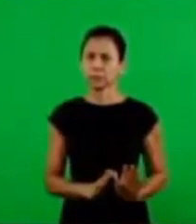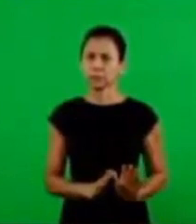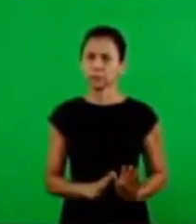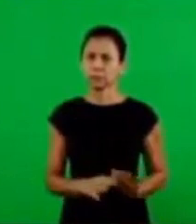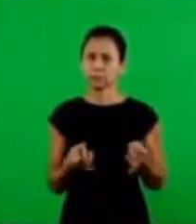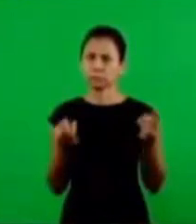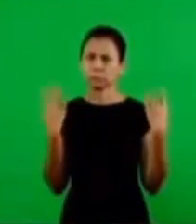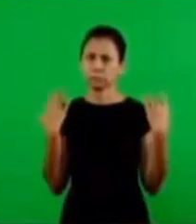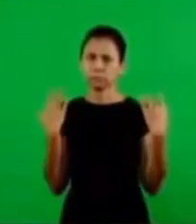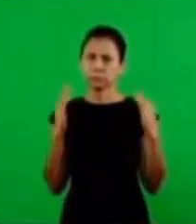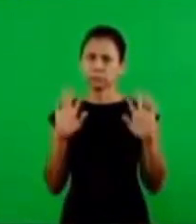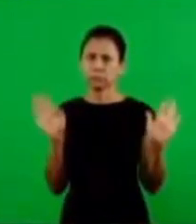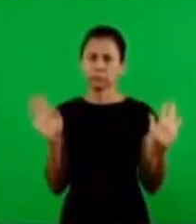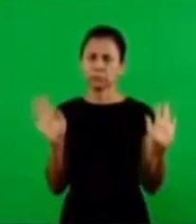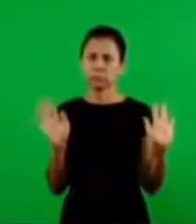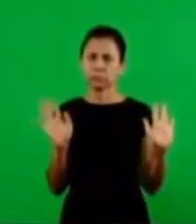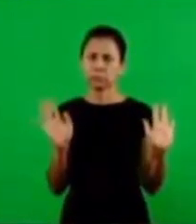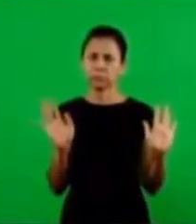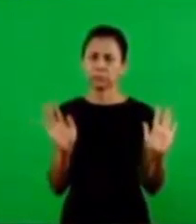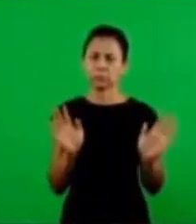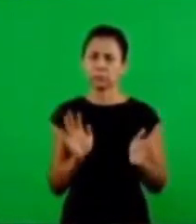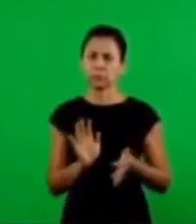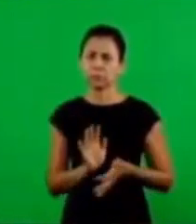over. This was left behind.